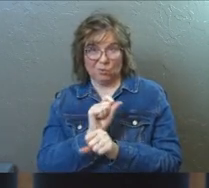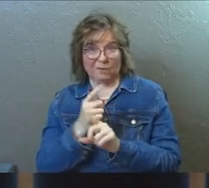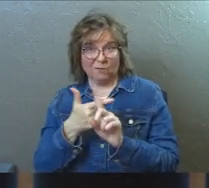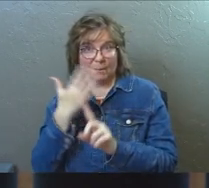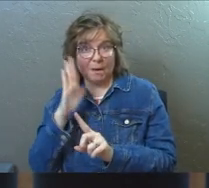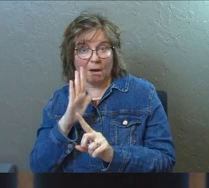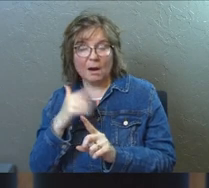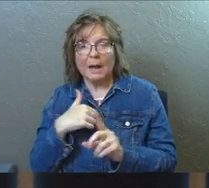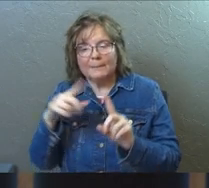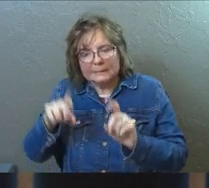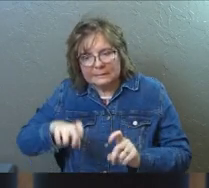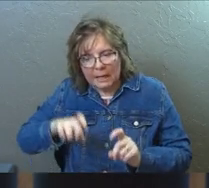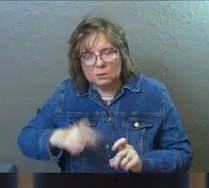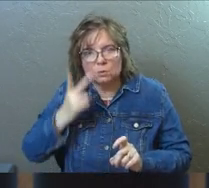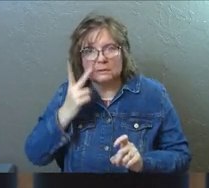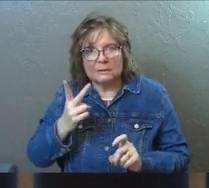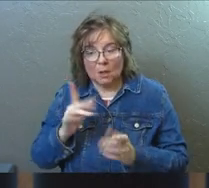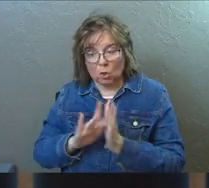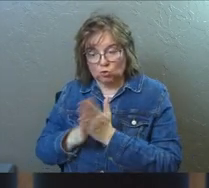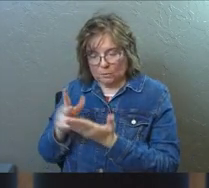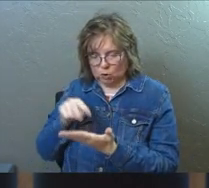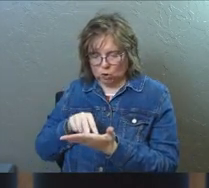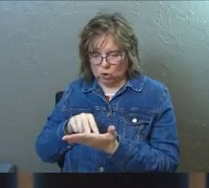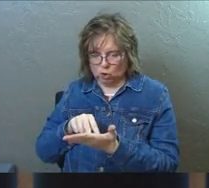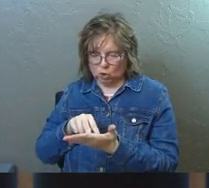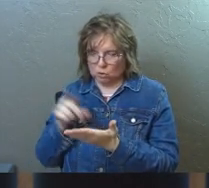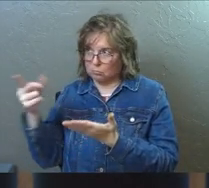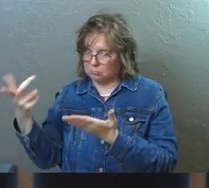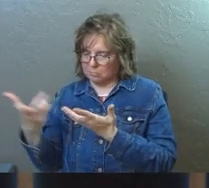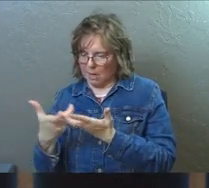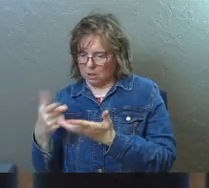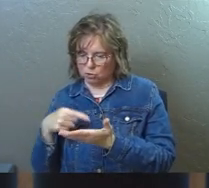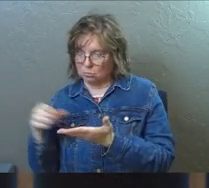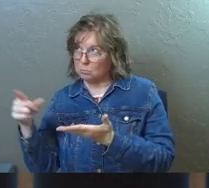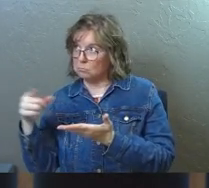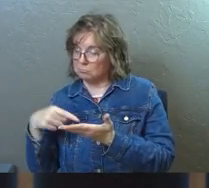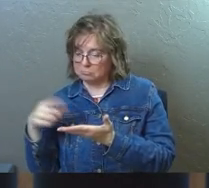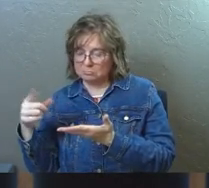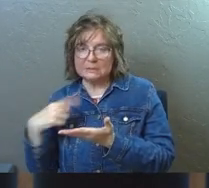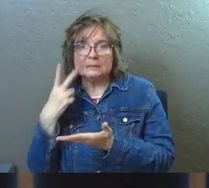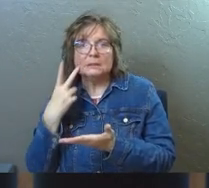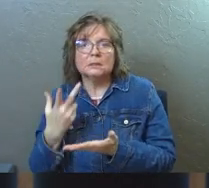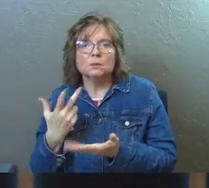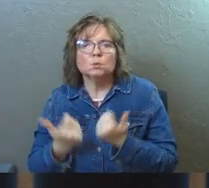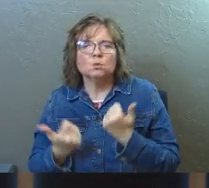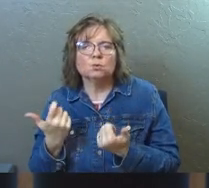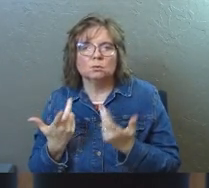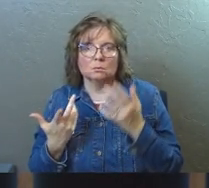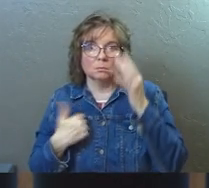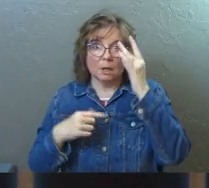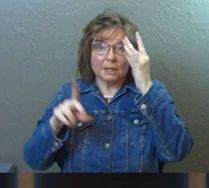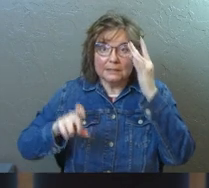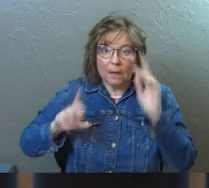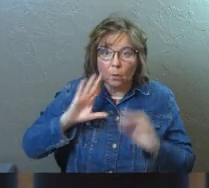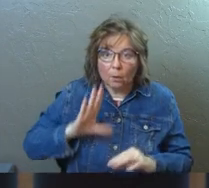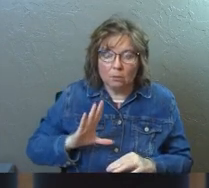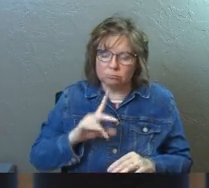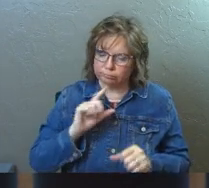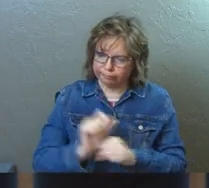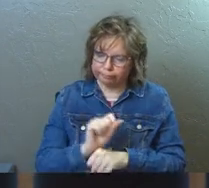from God. I'm going to test that against the scripture like the Bereans did. We'll talk about that some other time. But I'm going to test it.